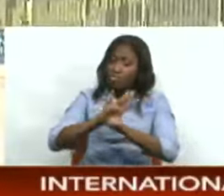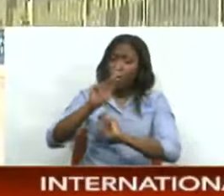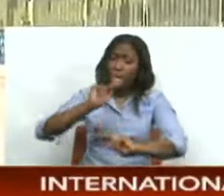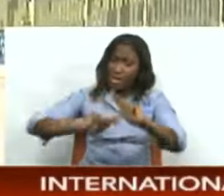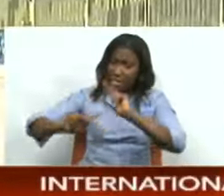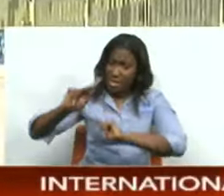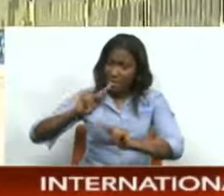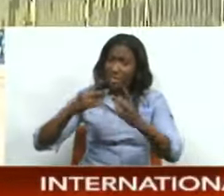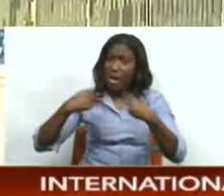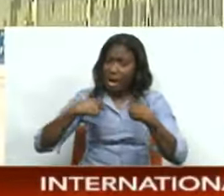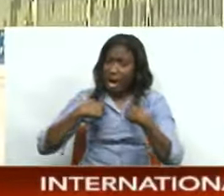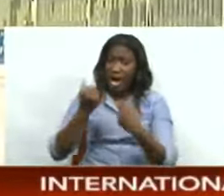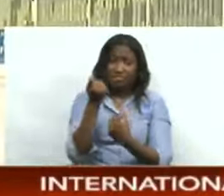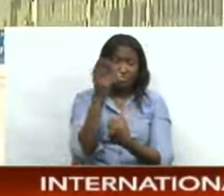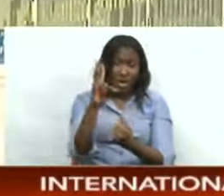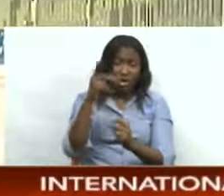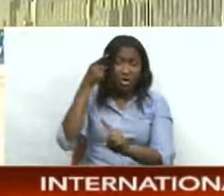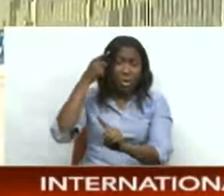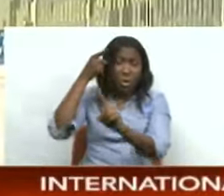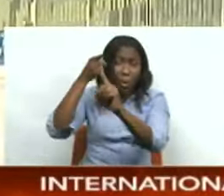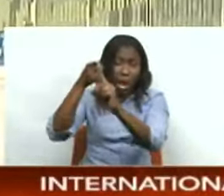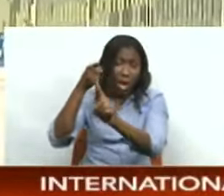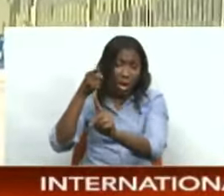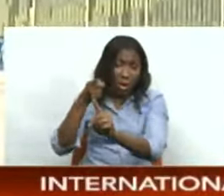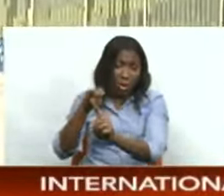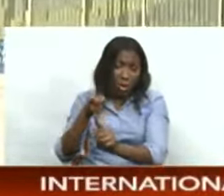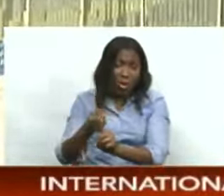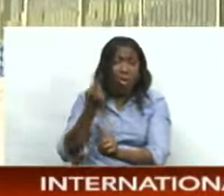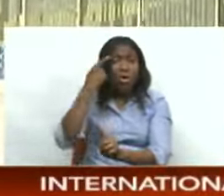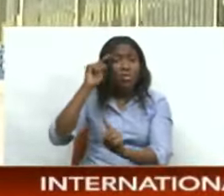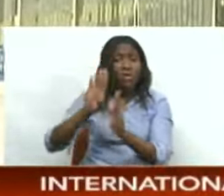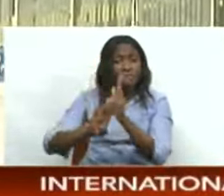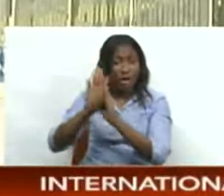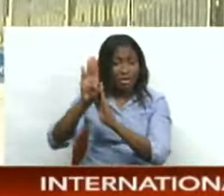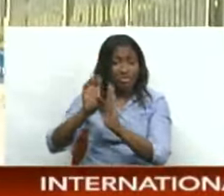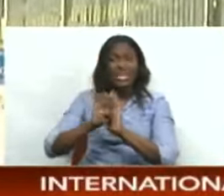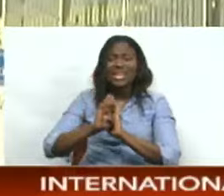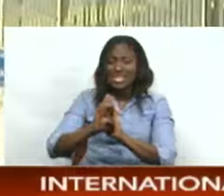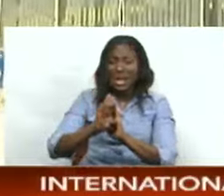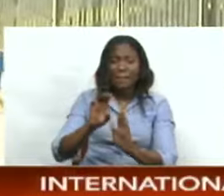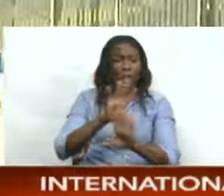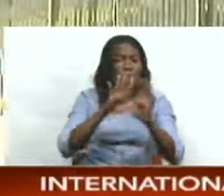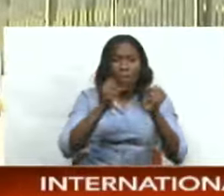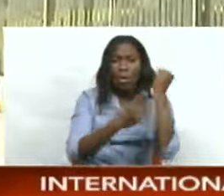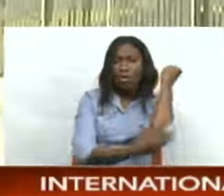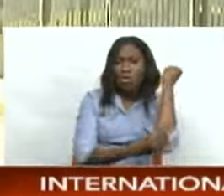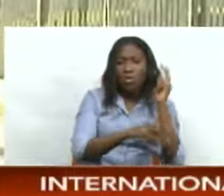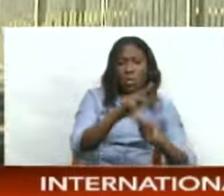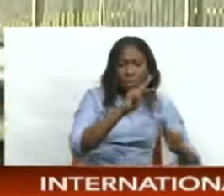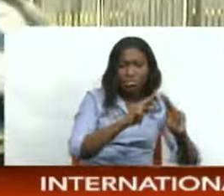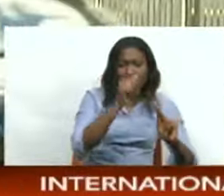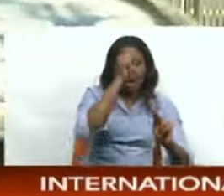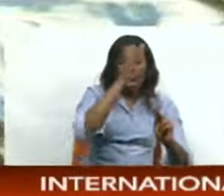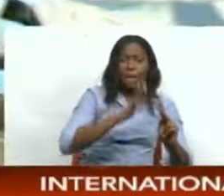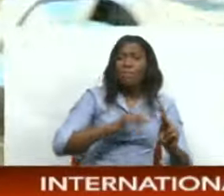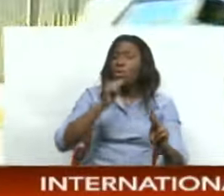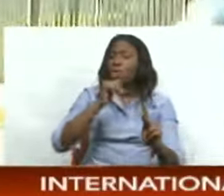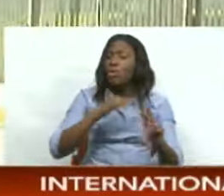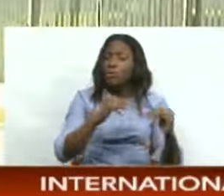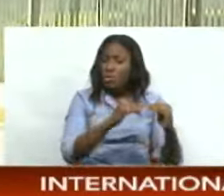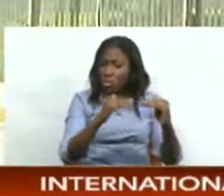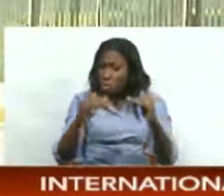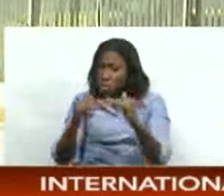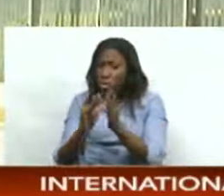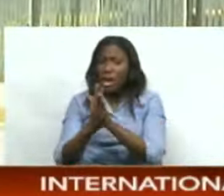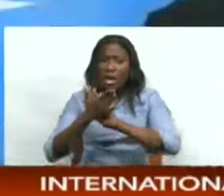pertains to 17 key sustainable development goals. They range from no poverty, gender equality, to peace, justice, and strong